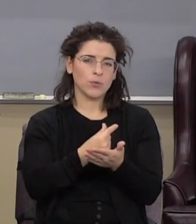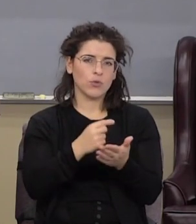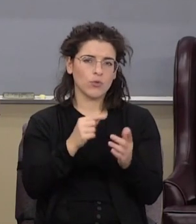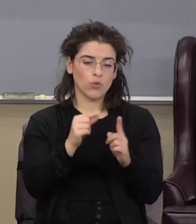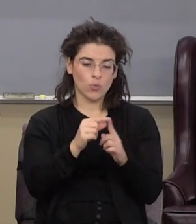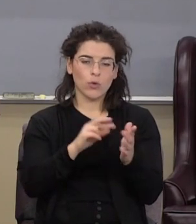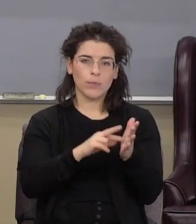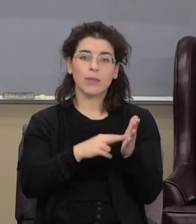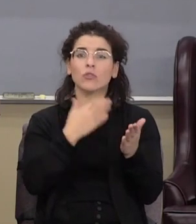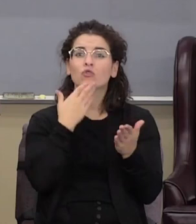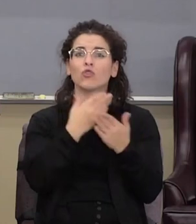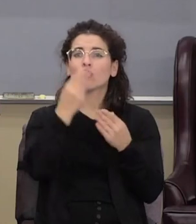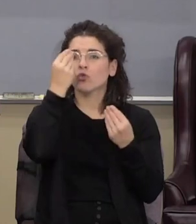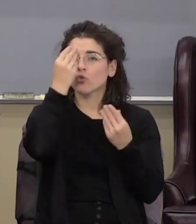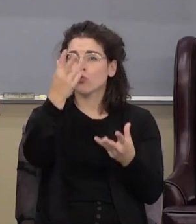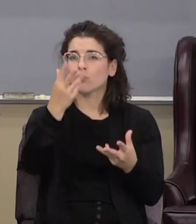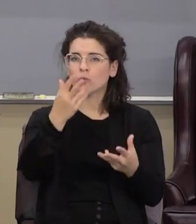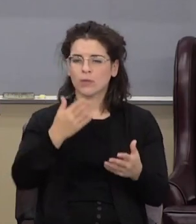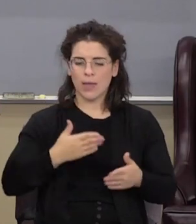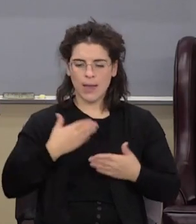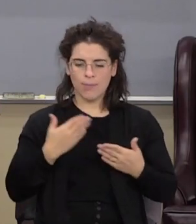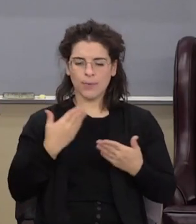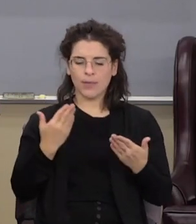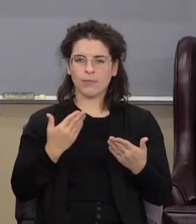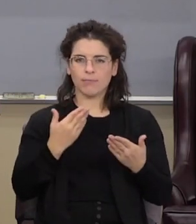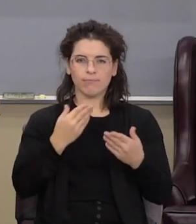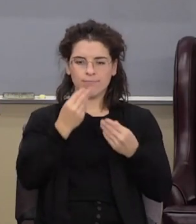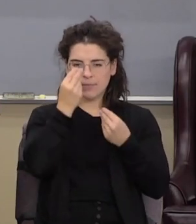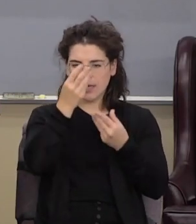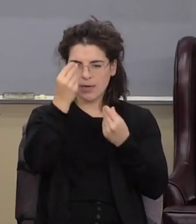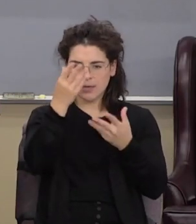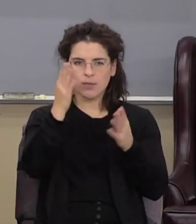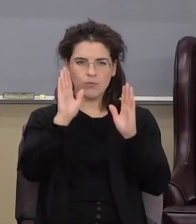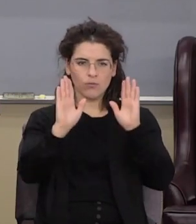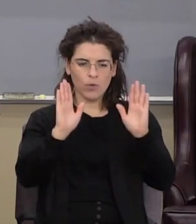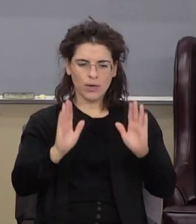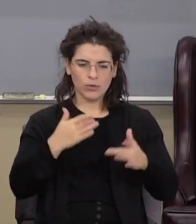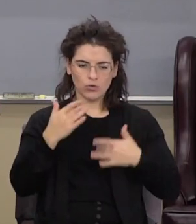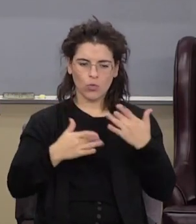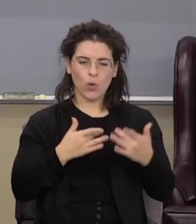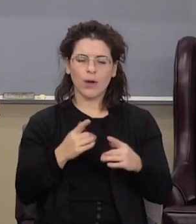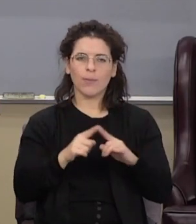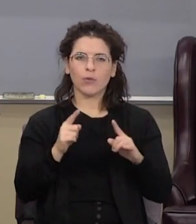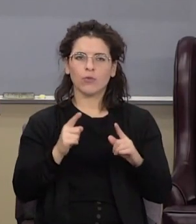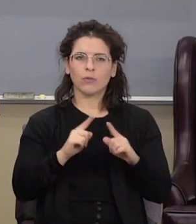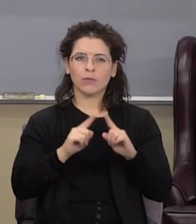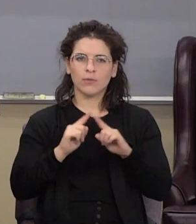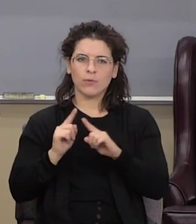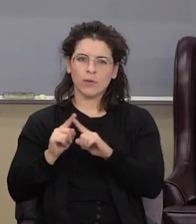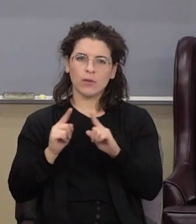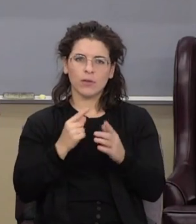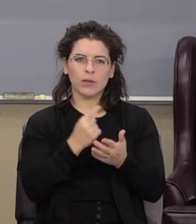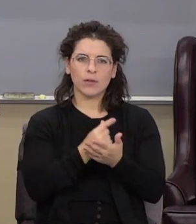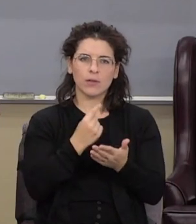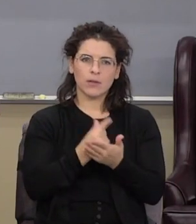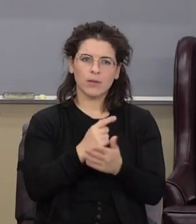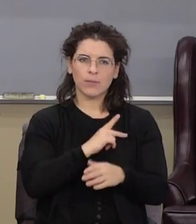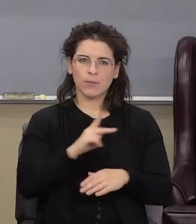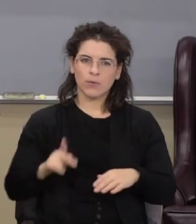news, glad tithings of great joy, but it doesn't, the reason that you know there's a lot, there's a lot of different, the gospel of the kingdom,